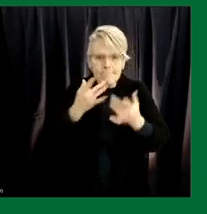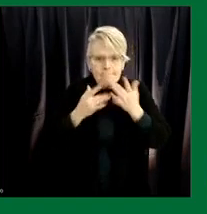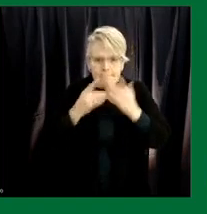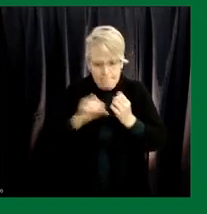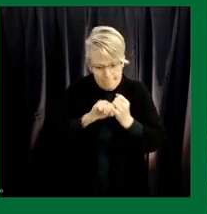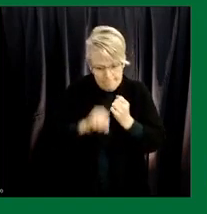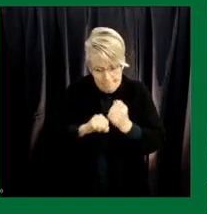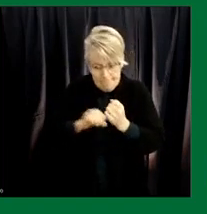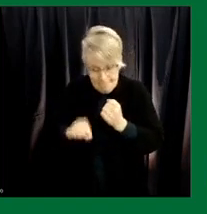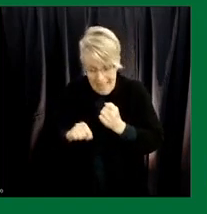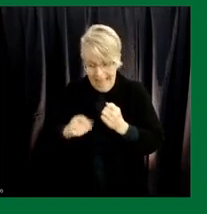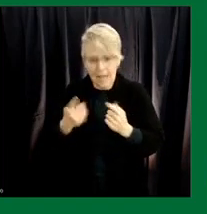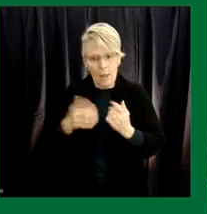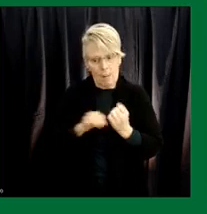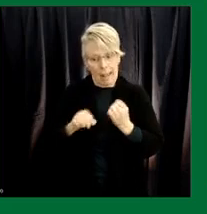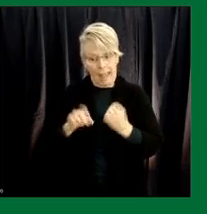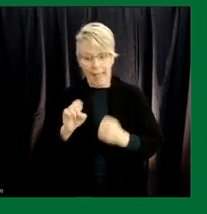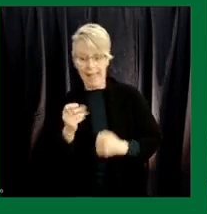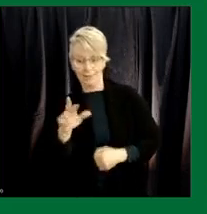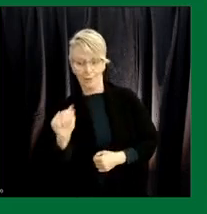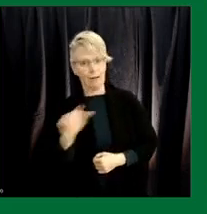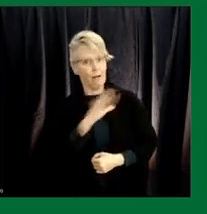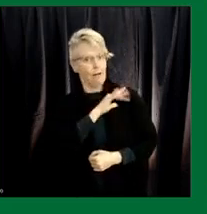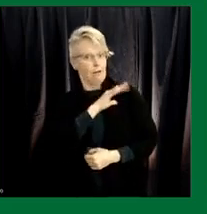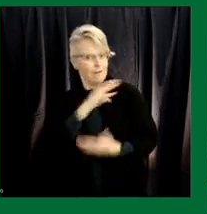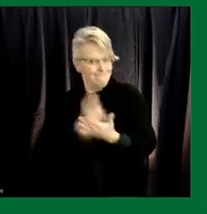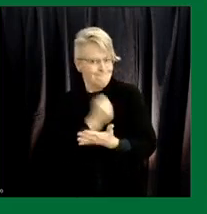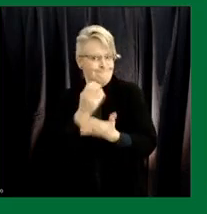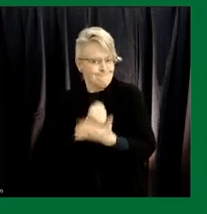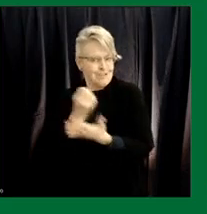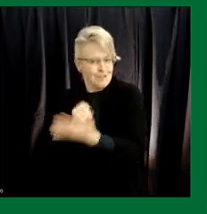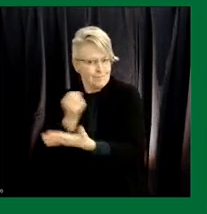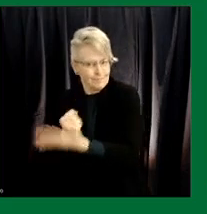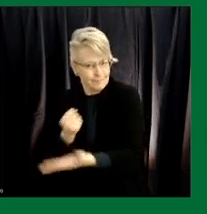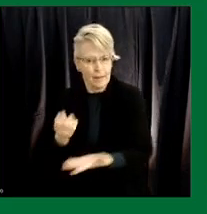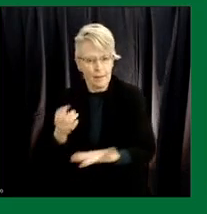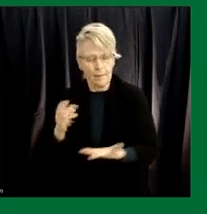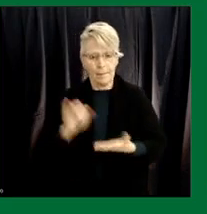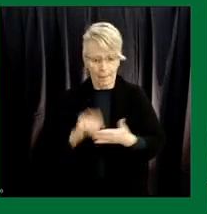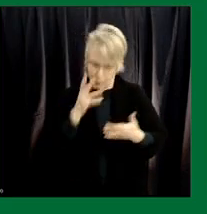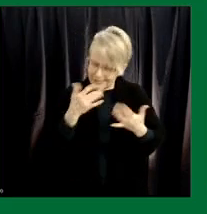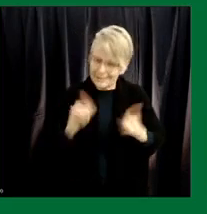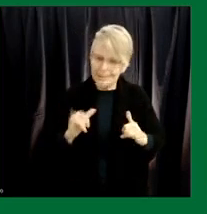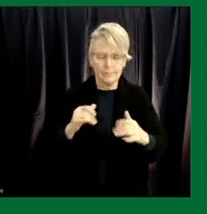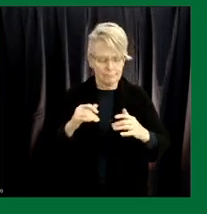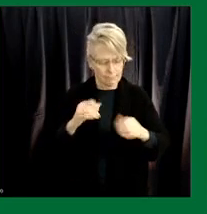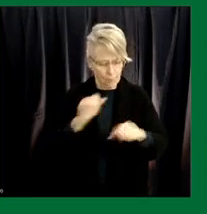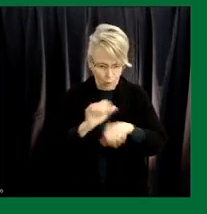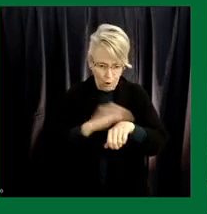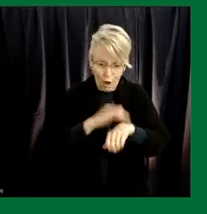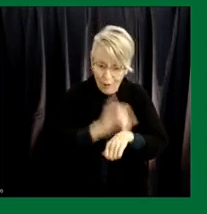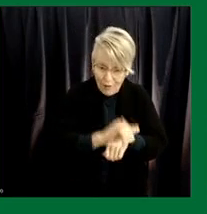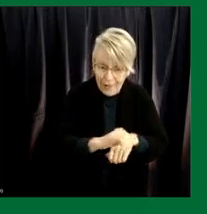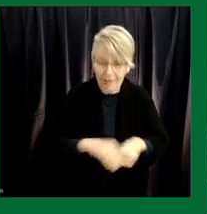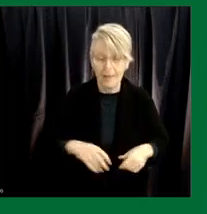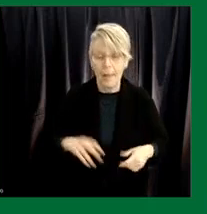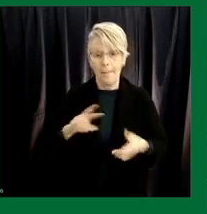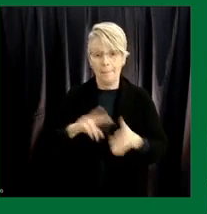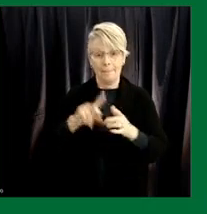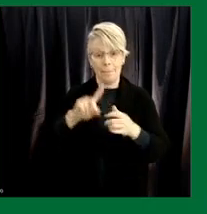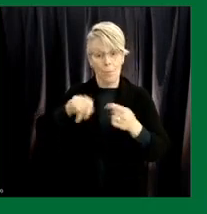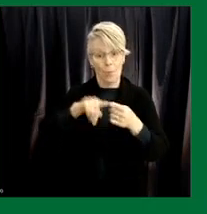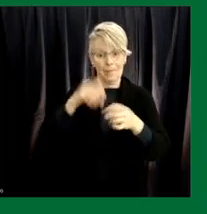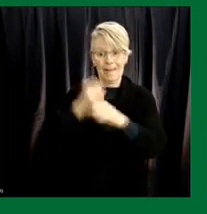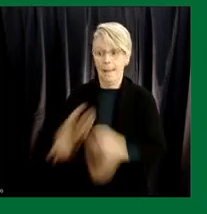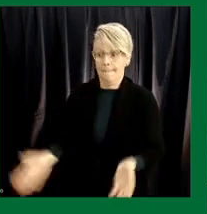ascribed per while so that process obviously will continue but then of course with uh greater vaccine supplies there'll